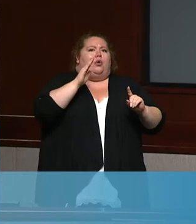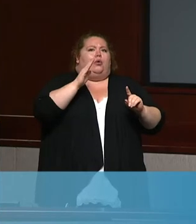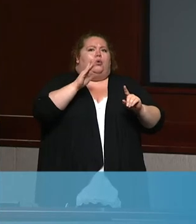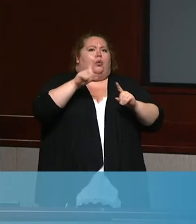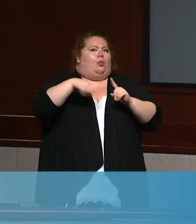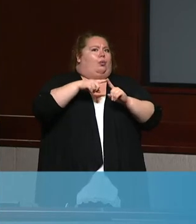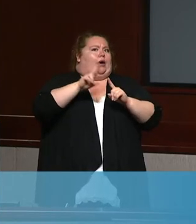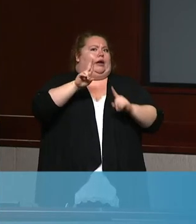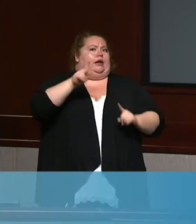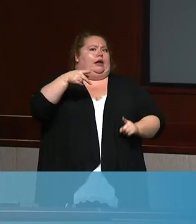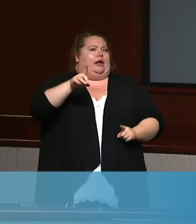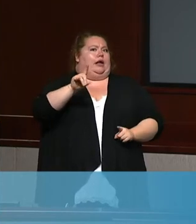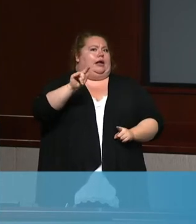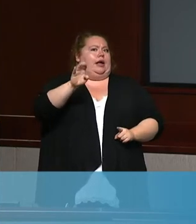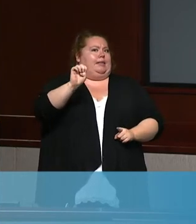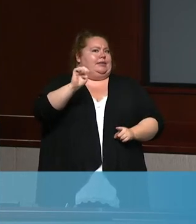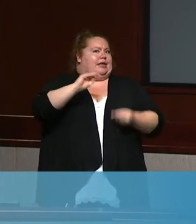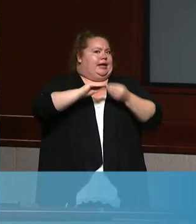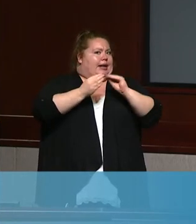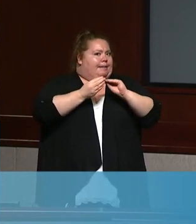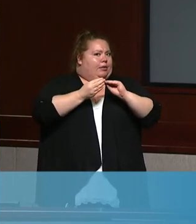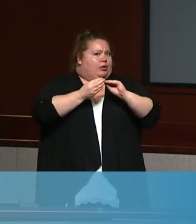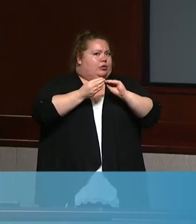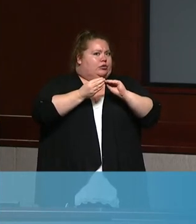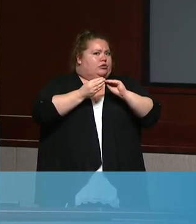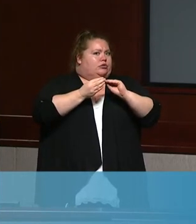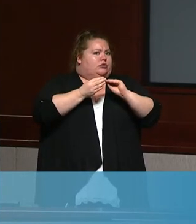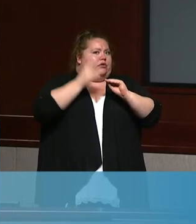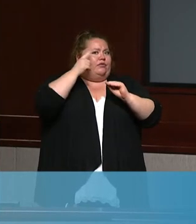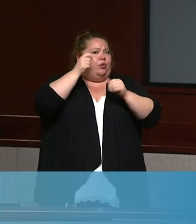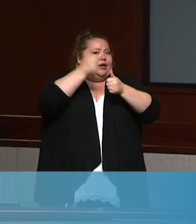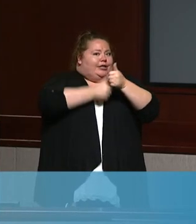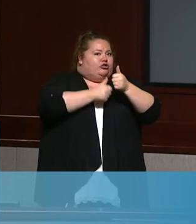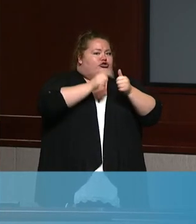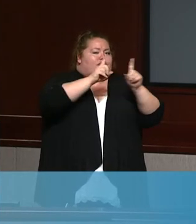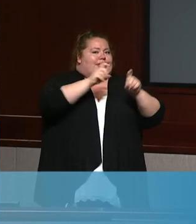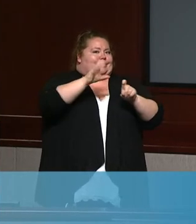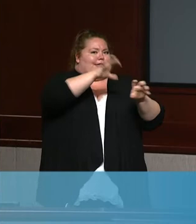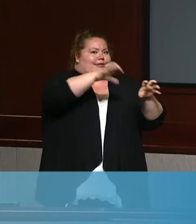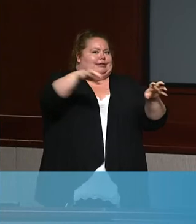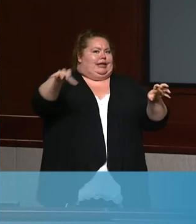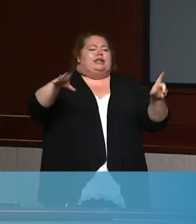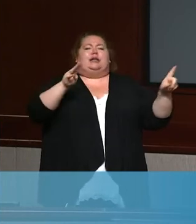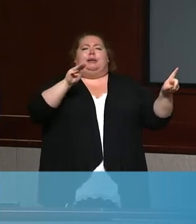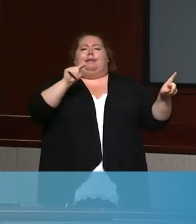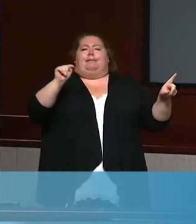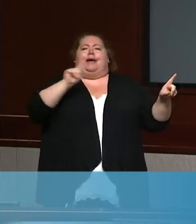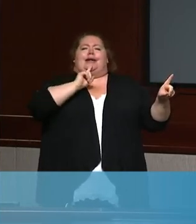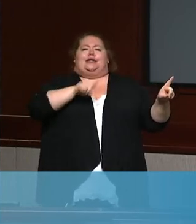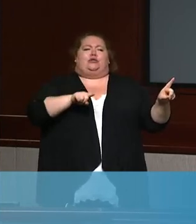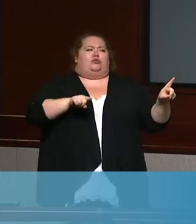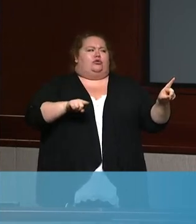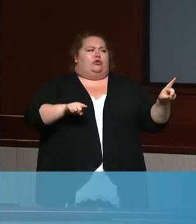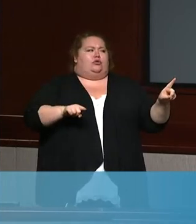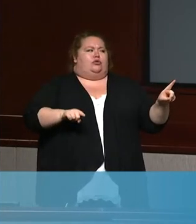but if you have any significant changes to any of your testing site utilization rates yet. Okay. We'll have Matt answer that question.